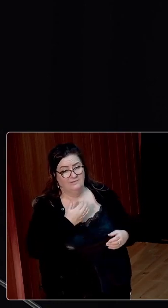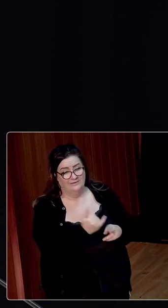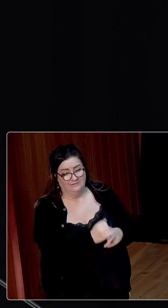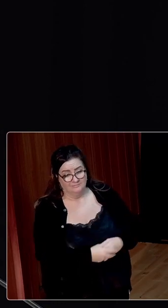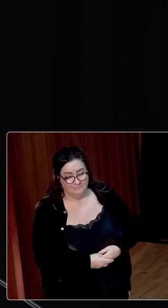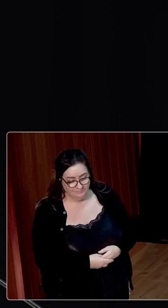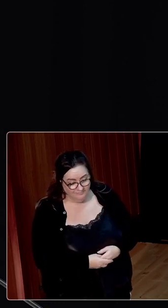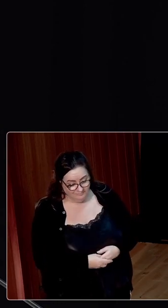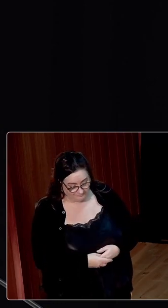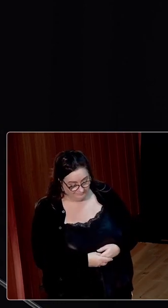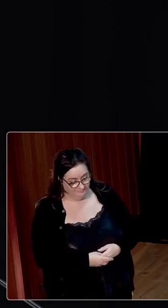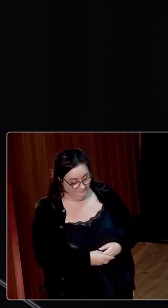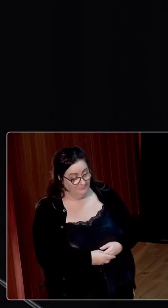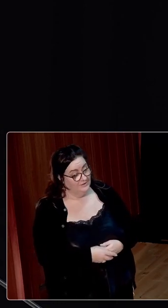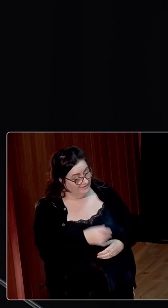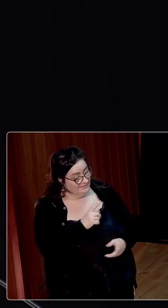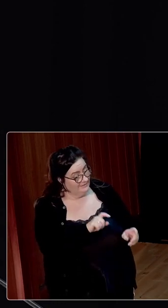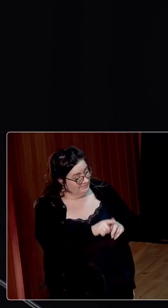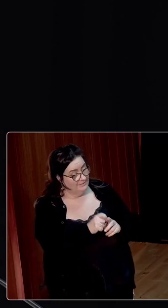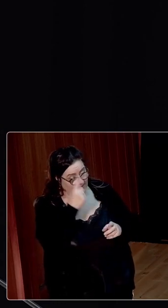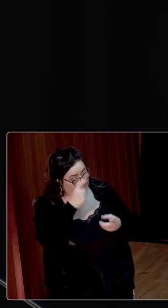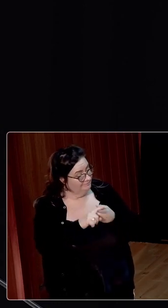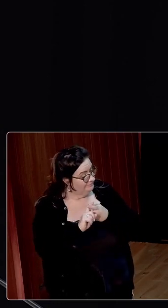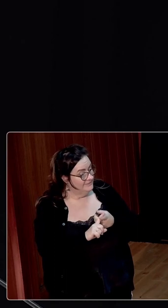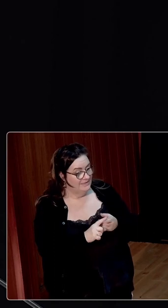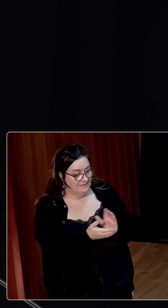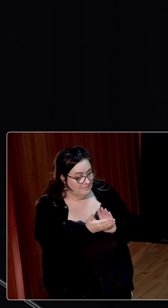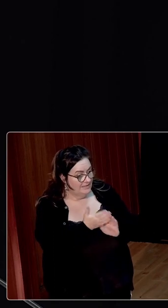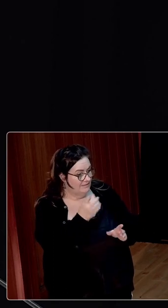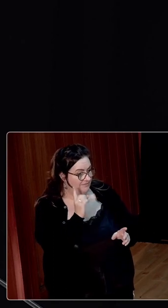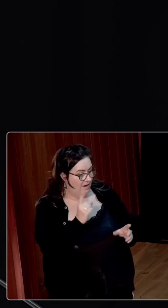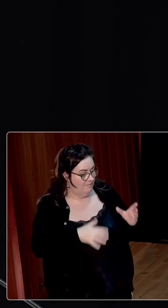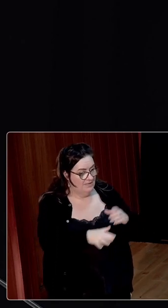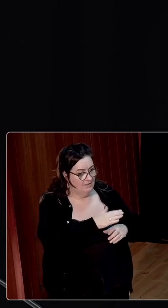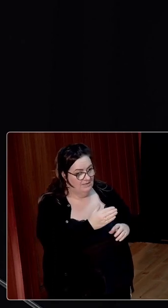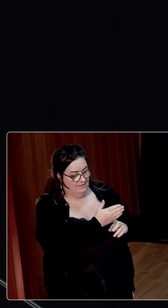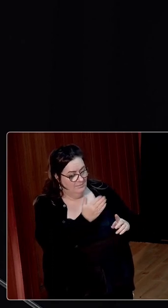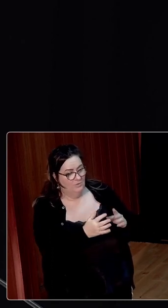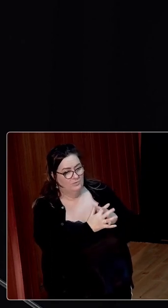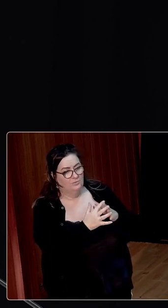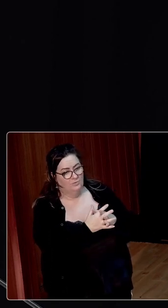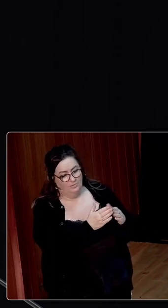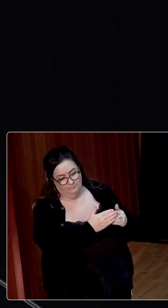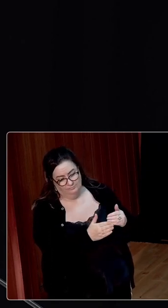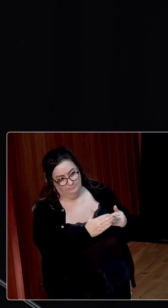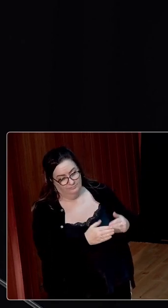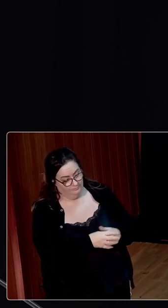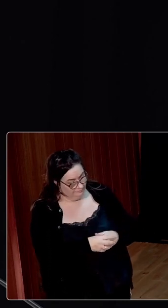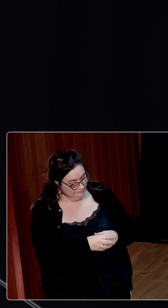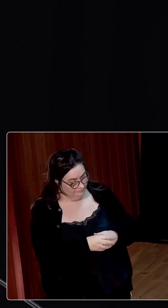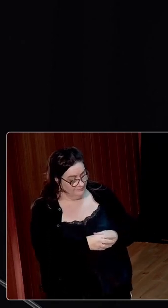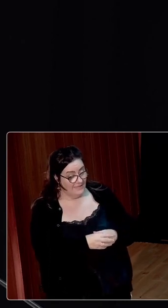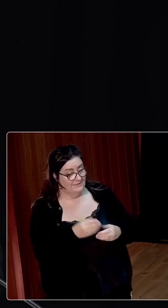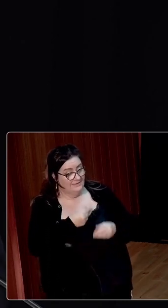However, there remained a commitment to build Irish prosperity around farming in the post-war years. This is revealed